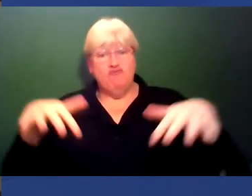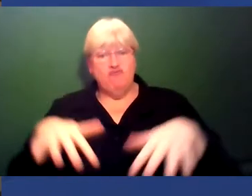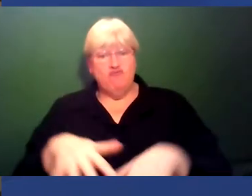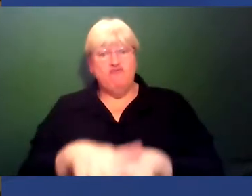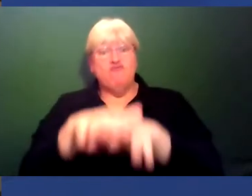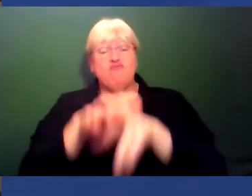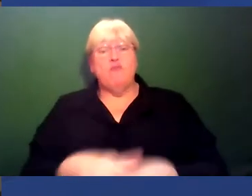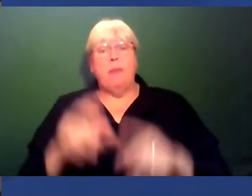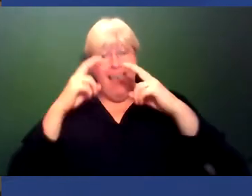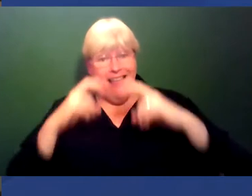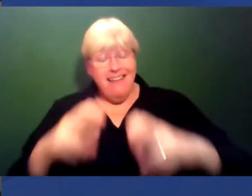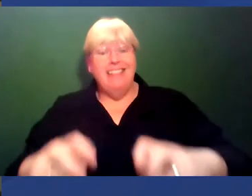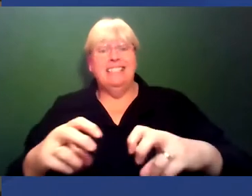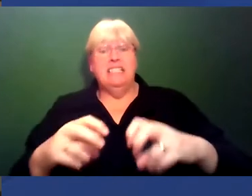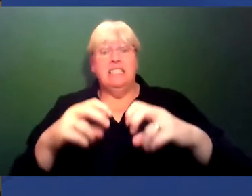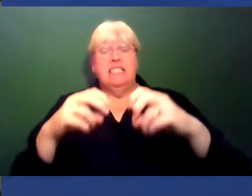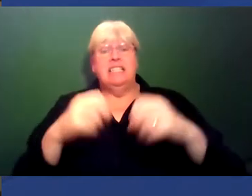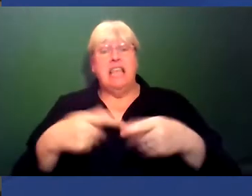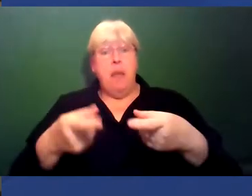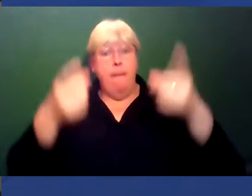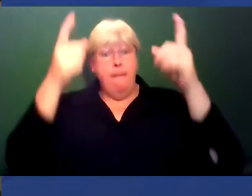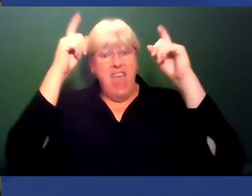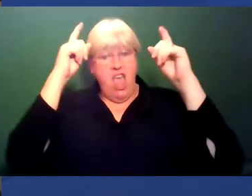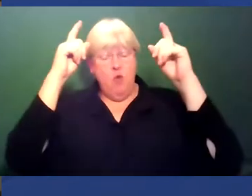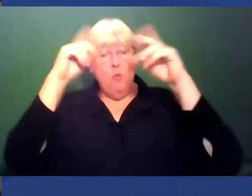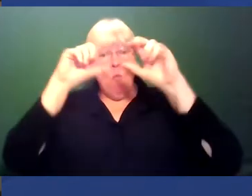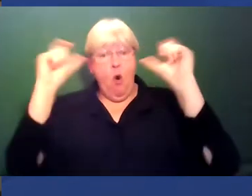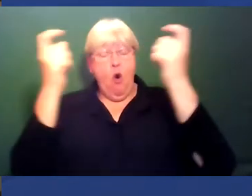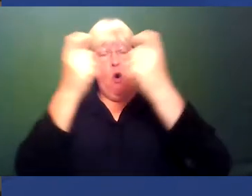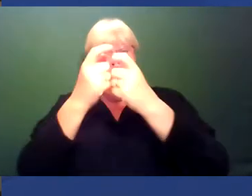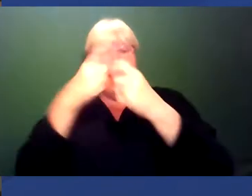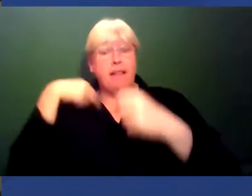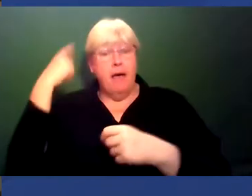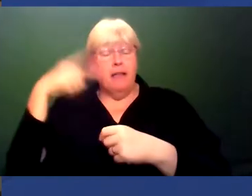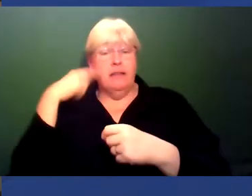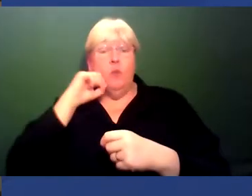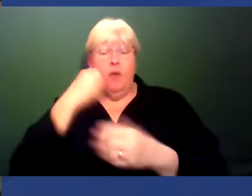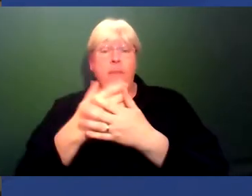College London, and we hope to have a conversation with him over the next hour.